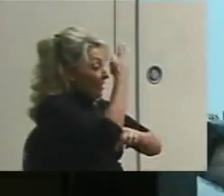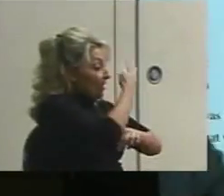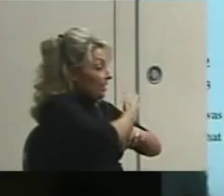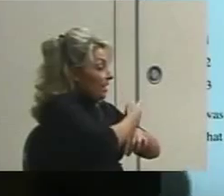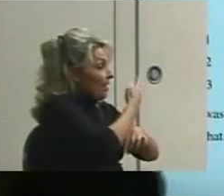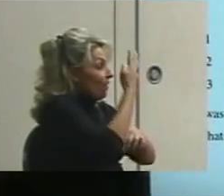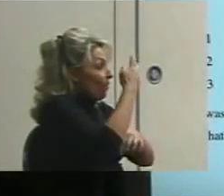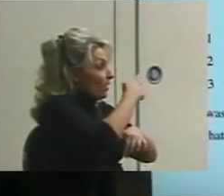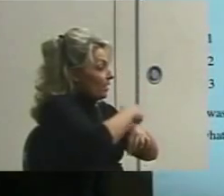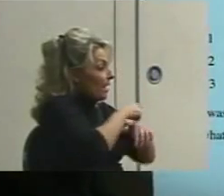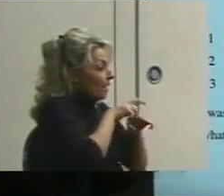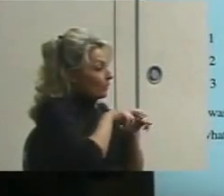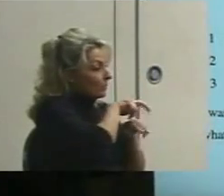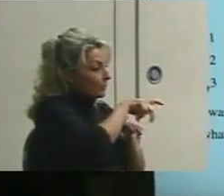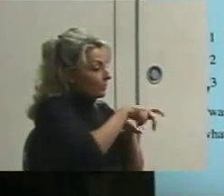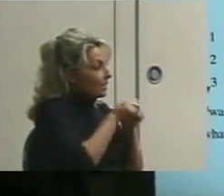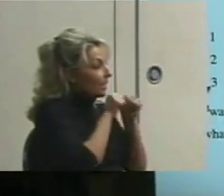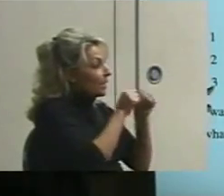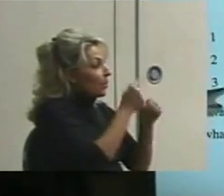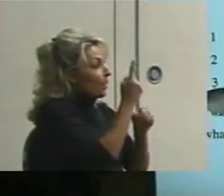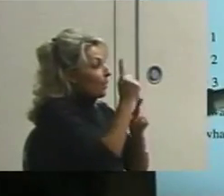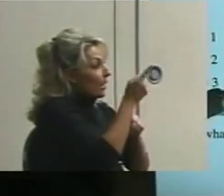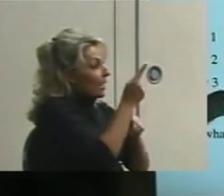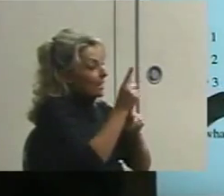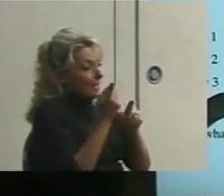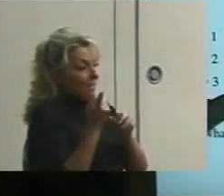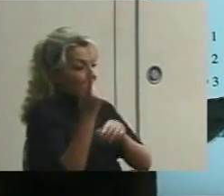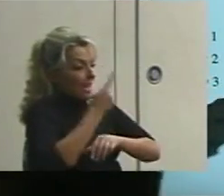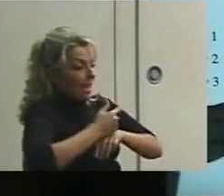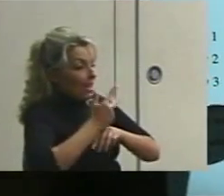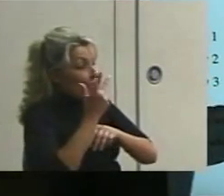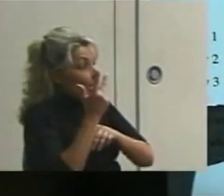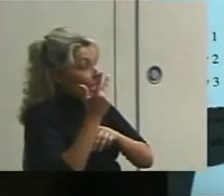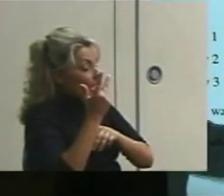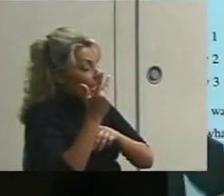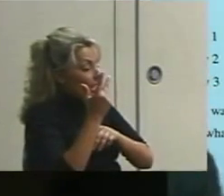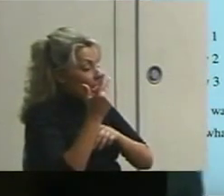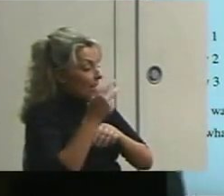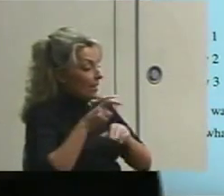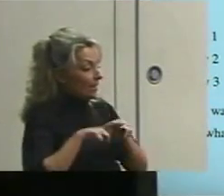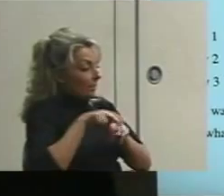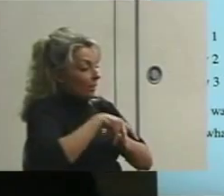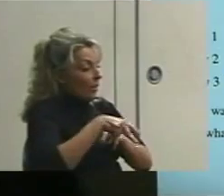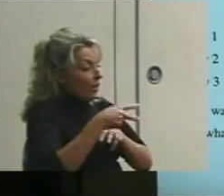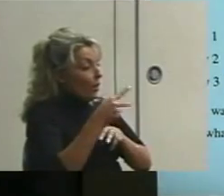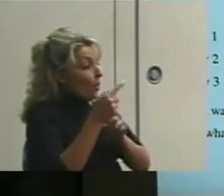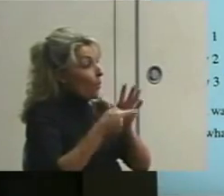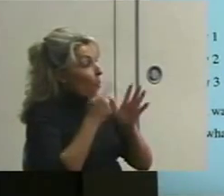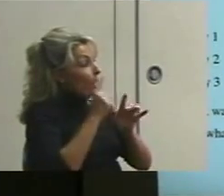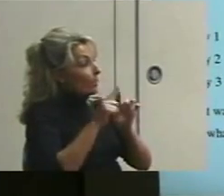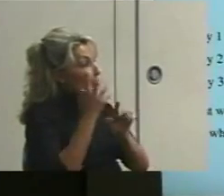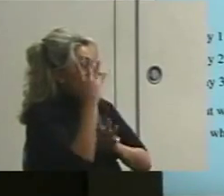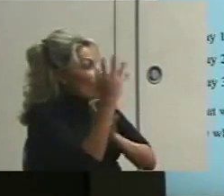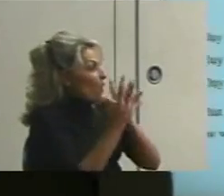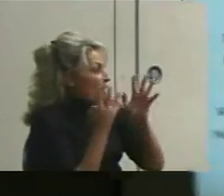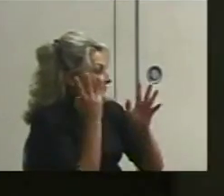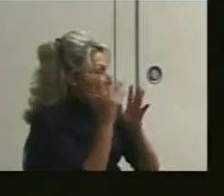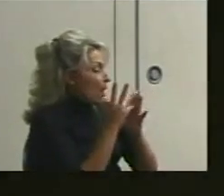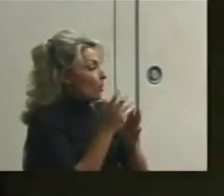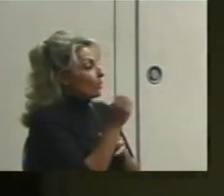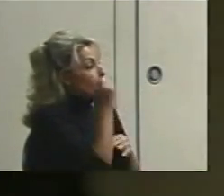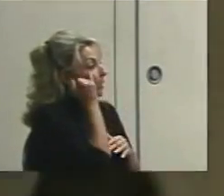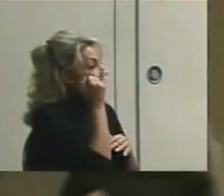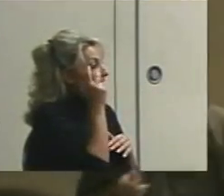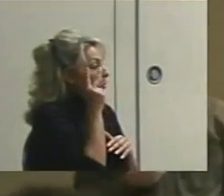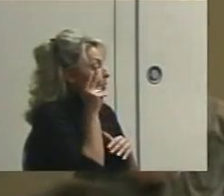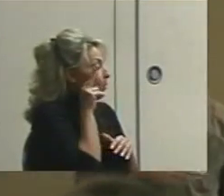only lasted for a minute. But day three, out of his seat only once, but it was for over four hours. So if you